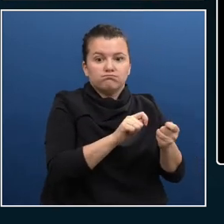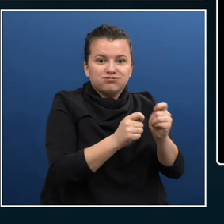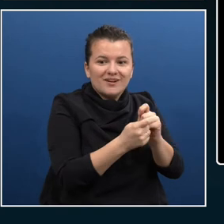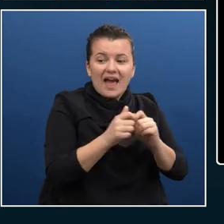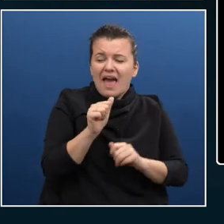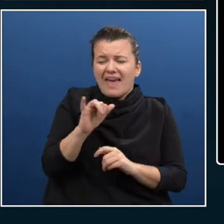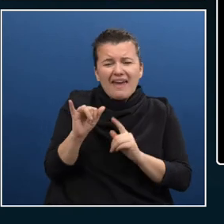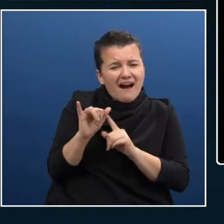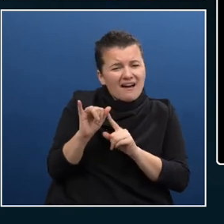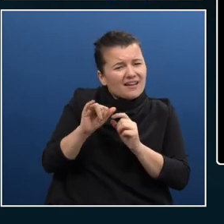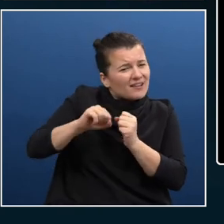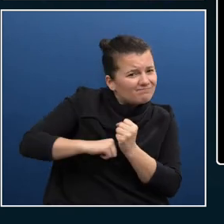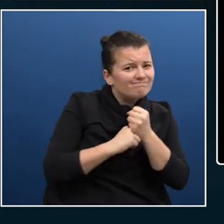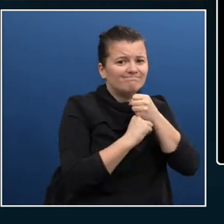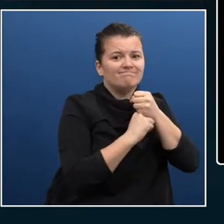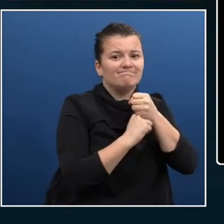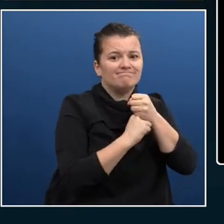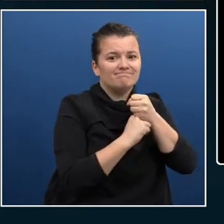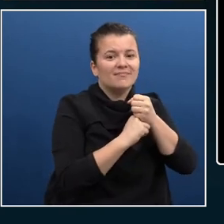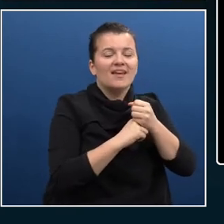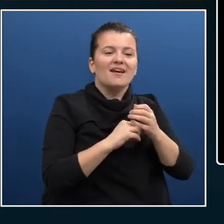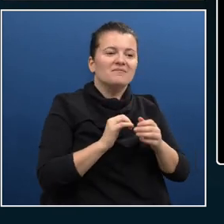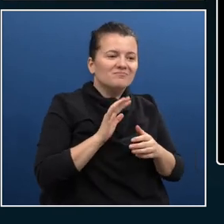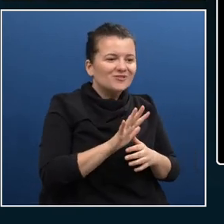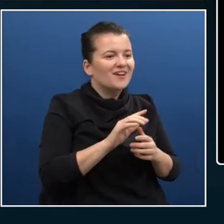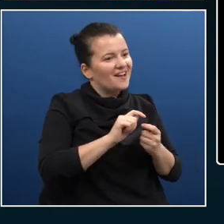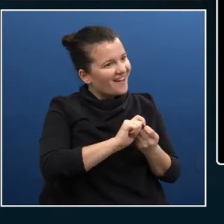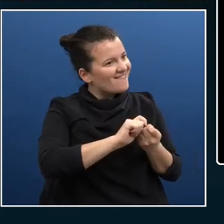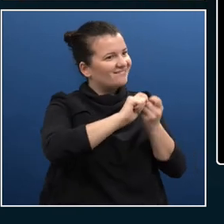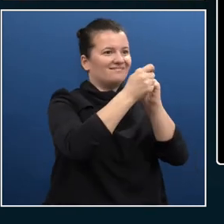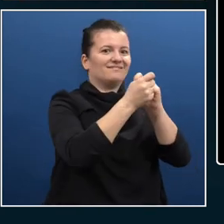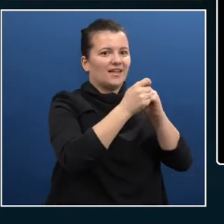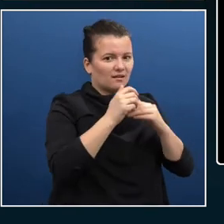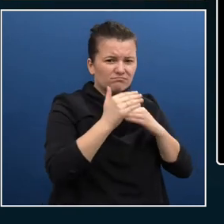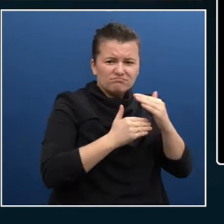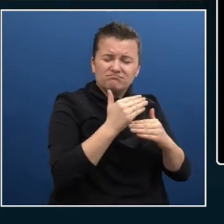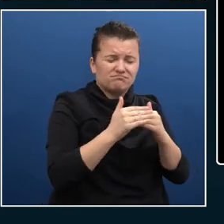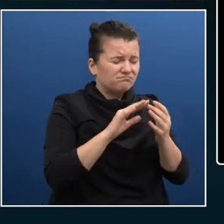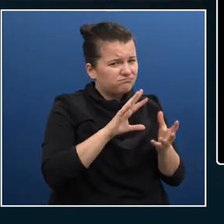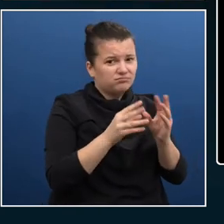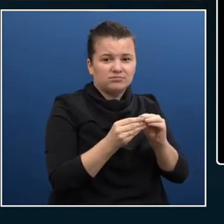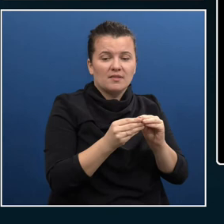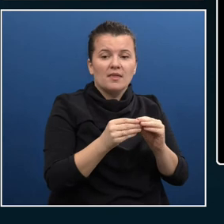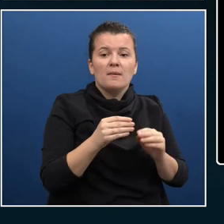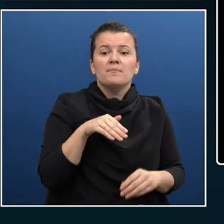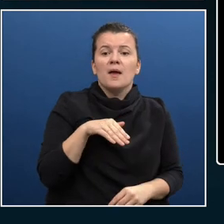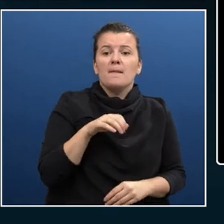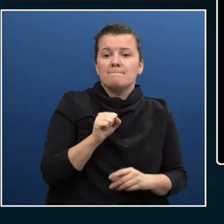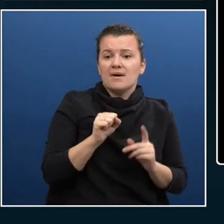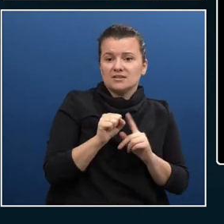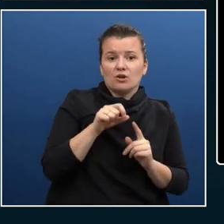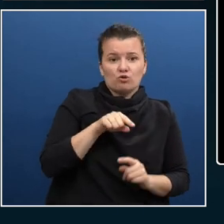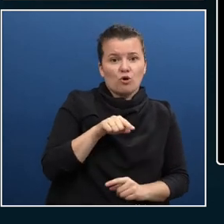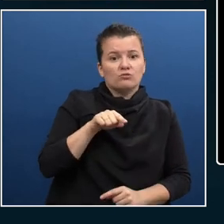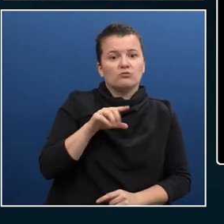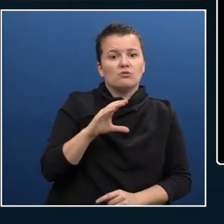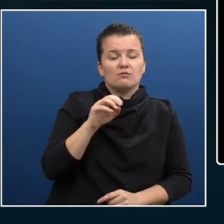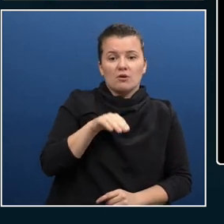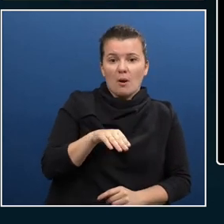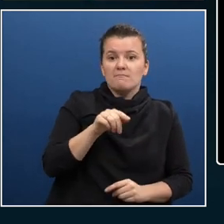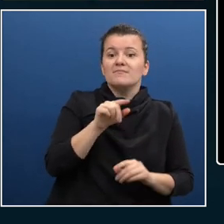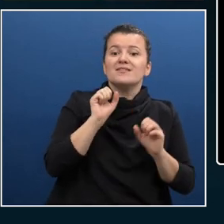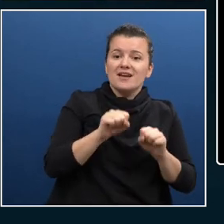really leverage with the fourth industrial revolution to be able to do that. All of that I've said to you in Microsoft.com forward slash accessibility.